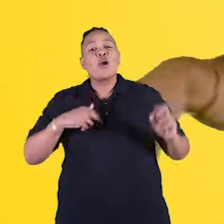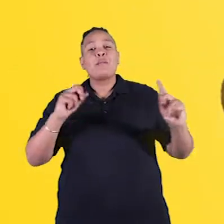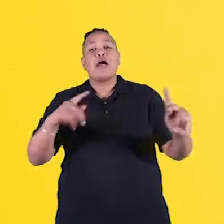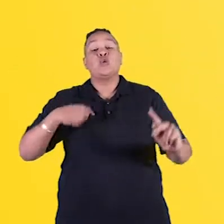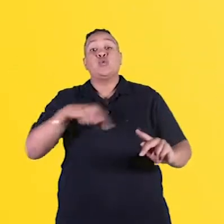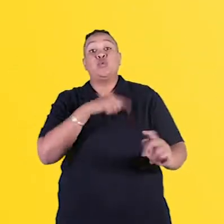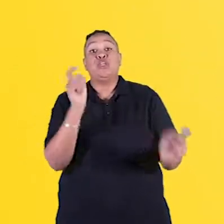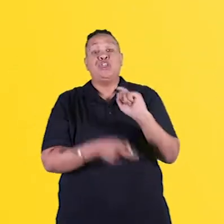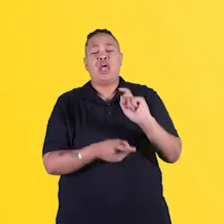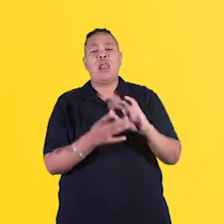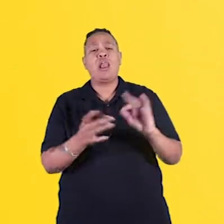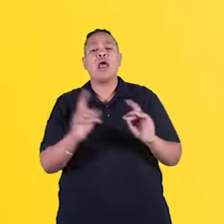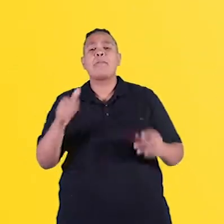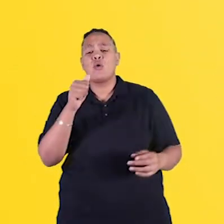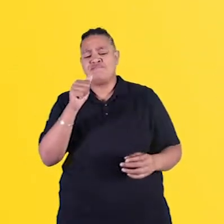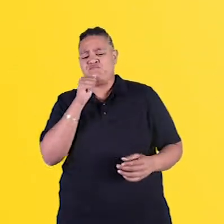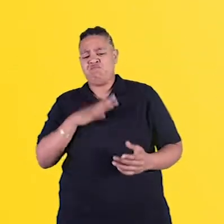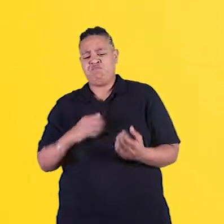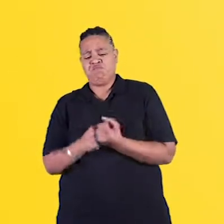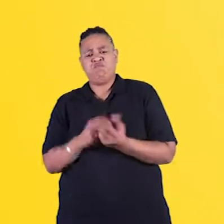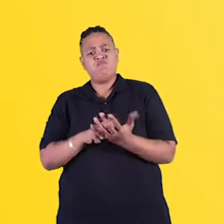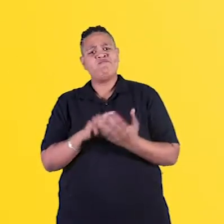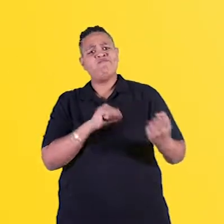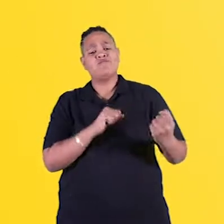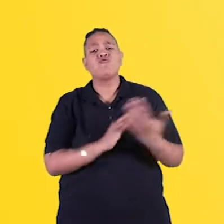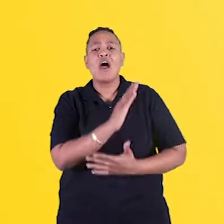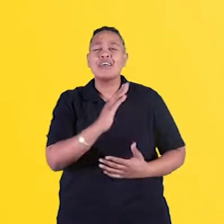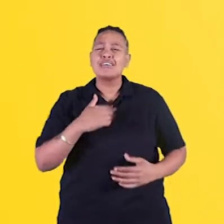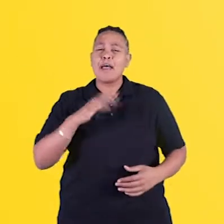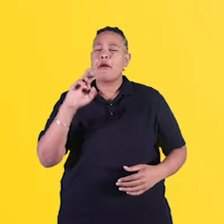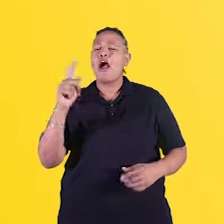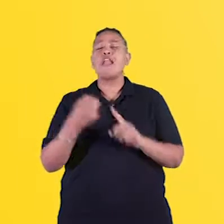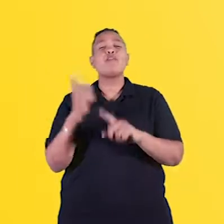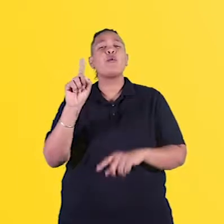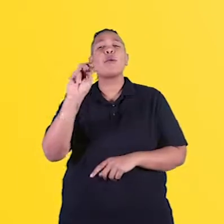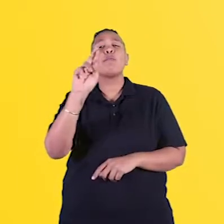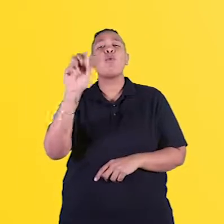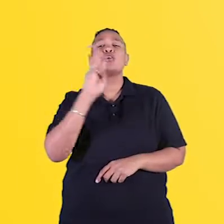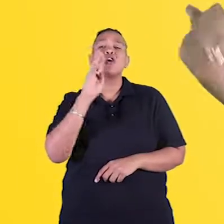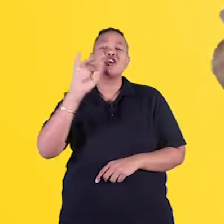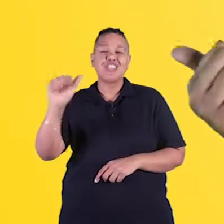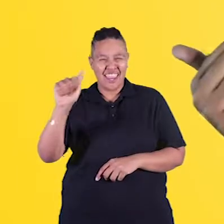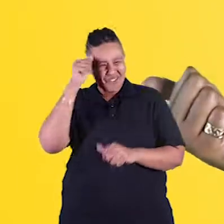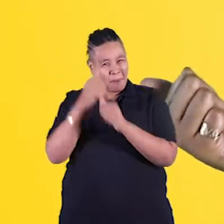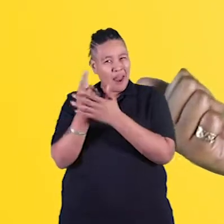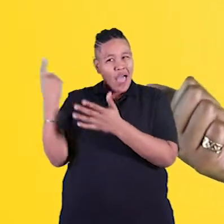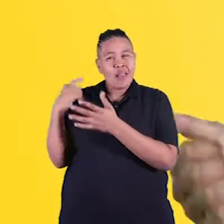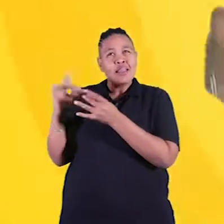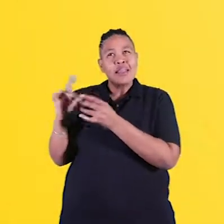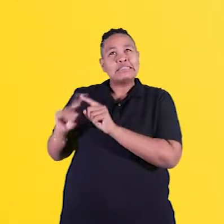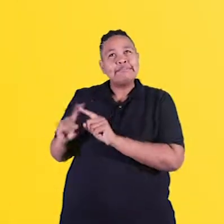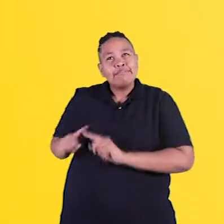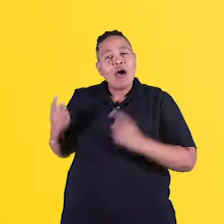Welcome back to We Changes series on Feminist Literacy. I'm Carla from MortarGE. So remember last week we did a talk about the different type of feminism